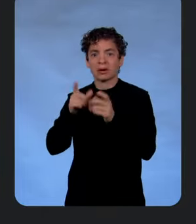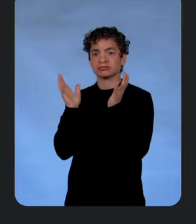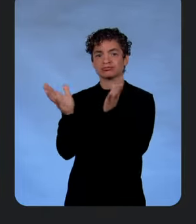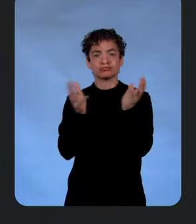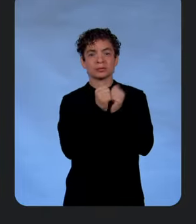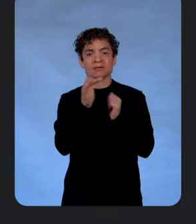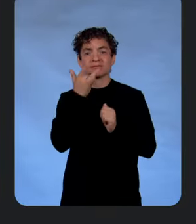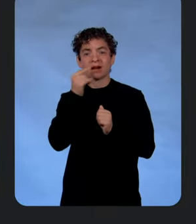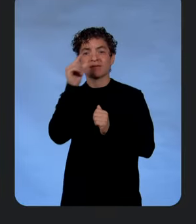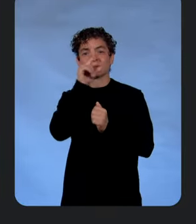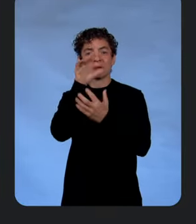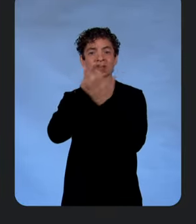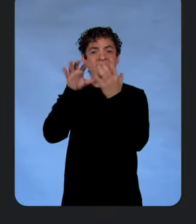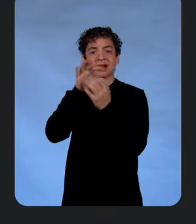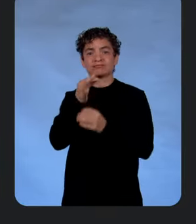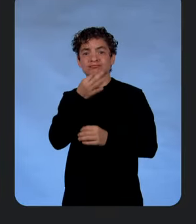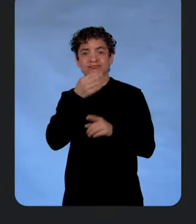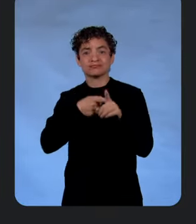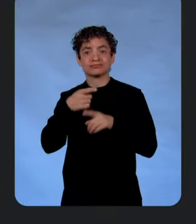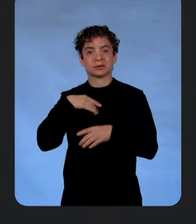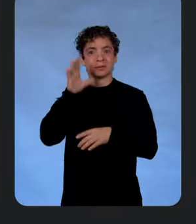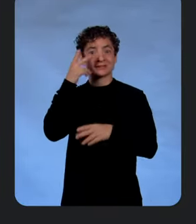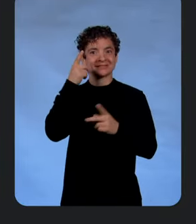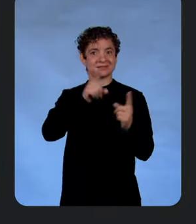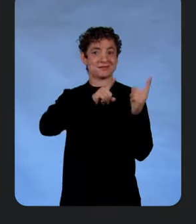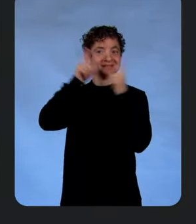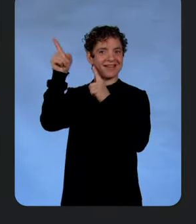experts. And we'll see you in the cloud.